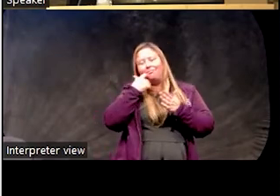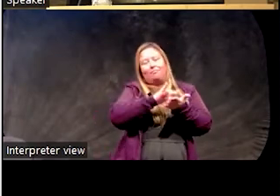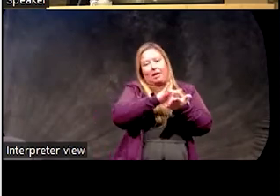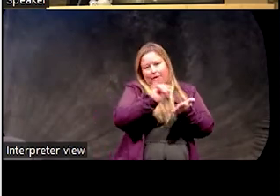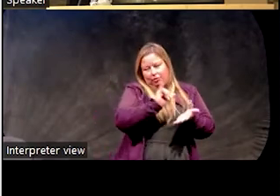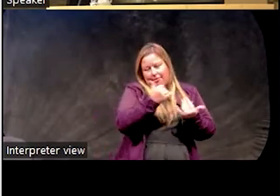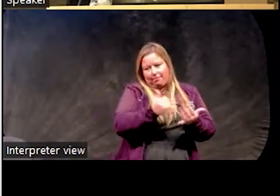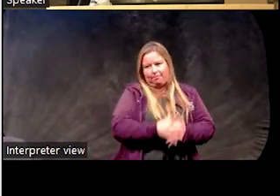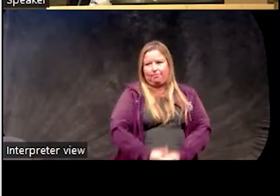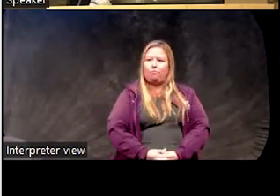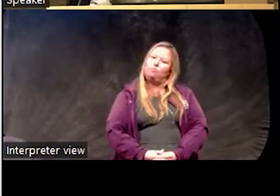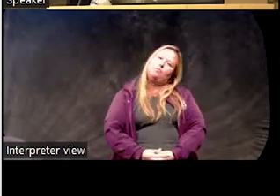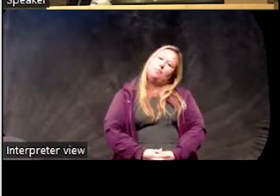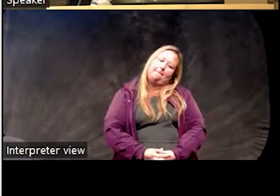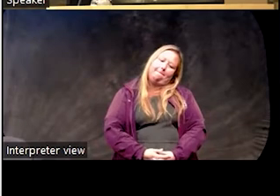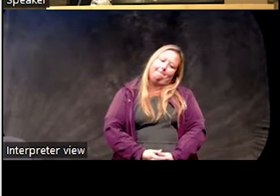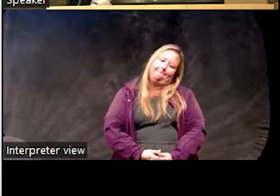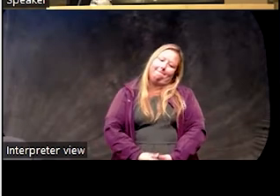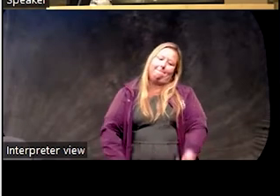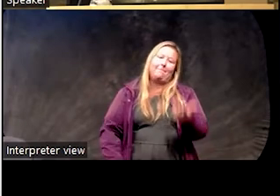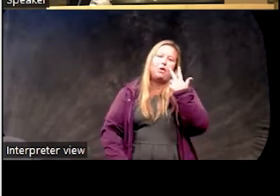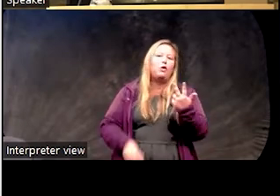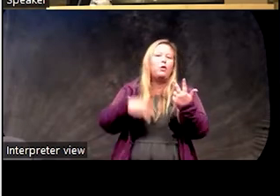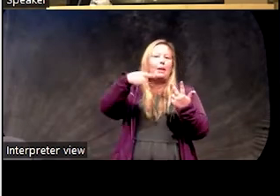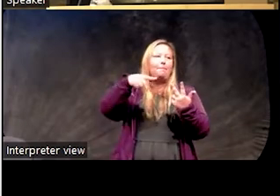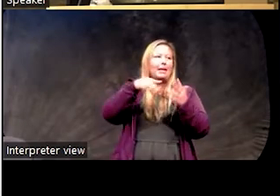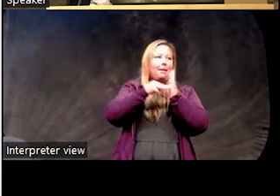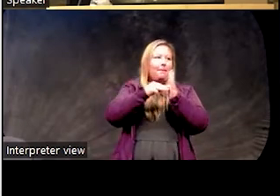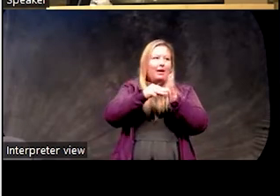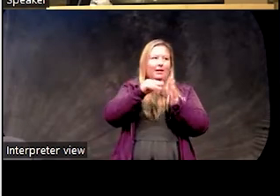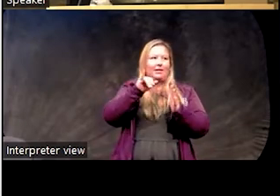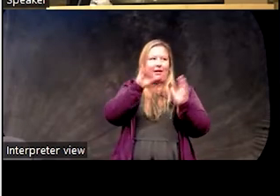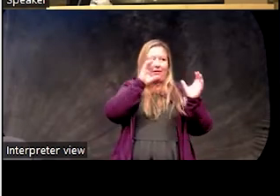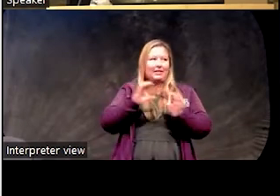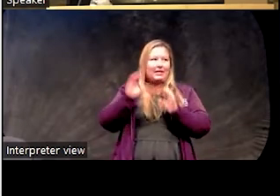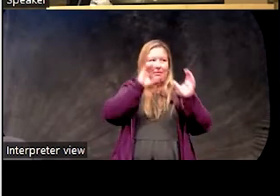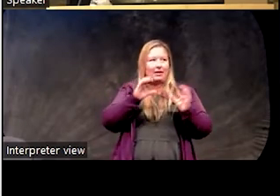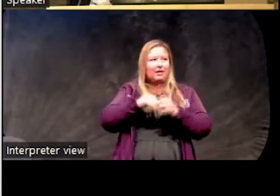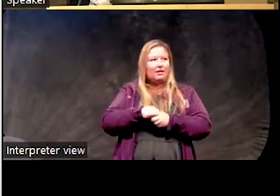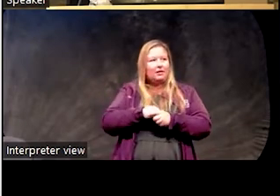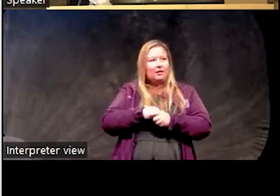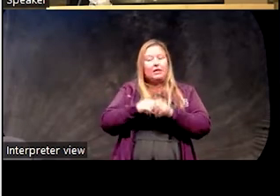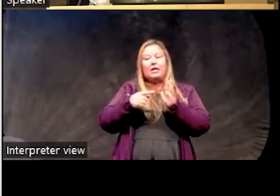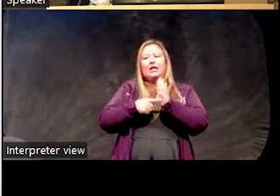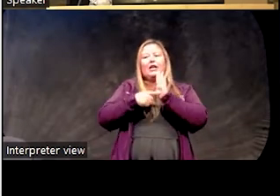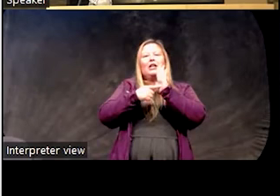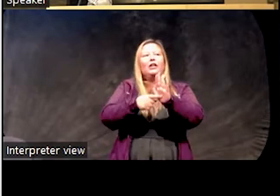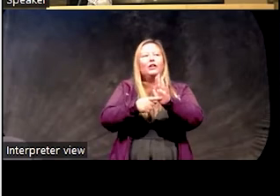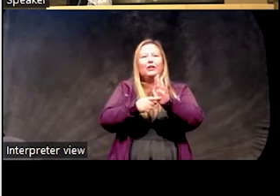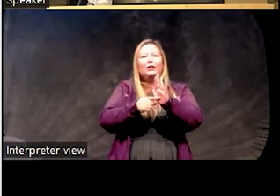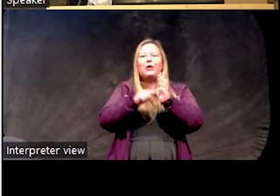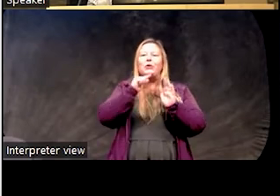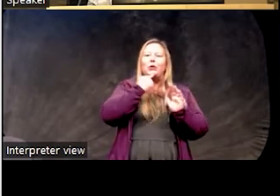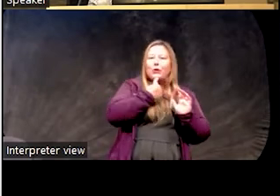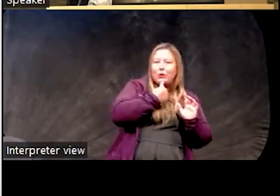So CBT-I is based on the 3P model of insomnia. The model shows how it goes from acute